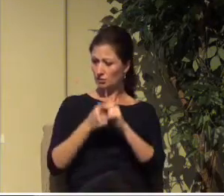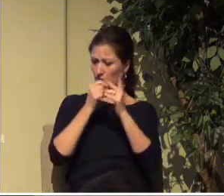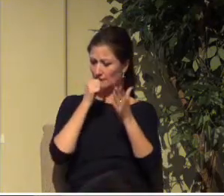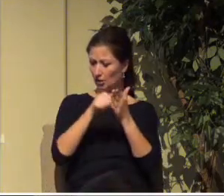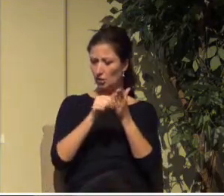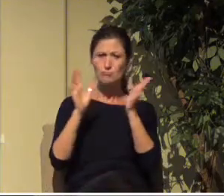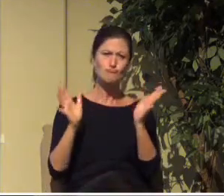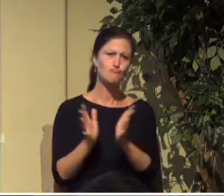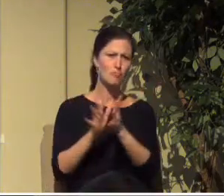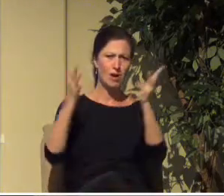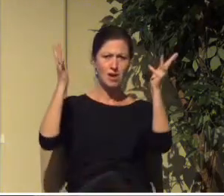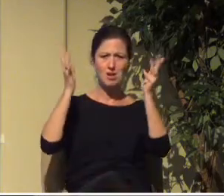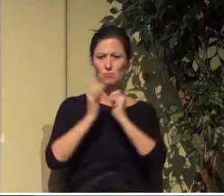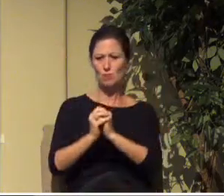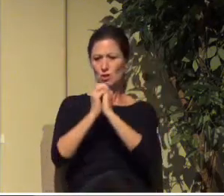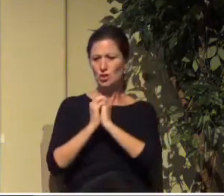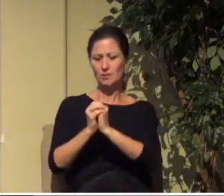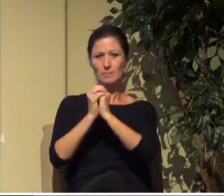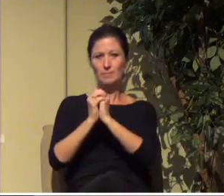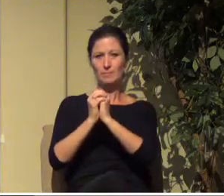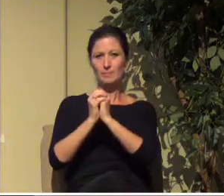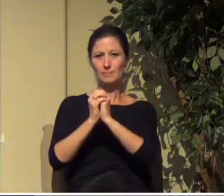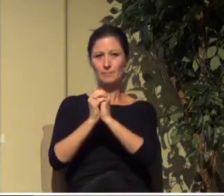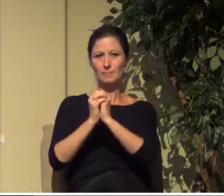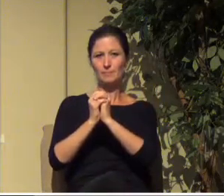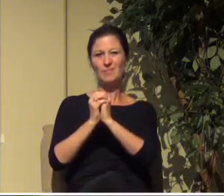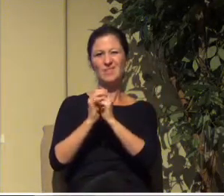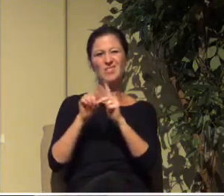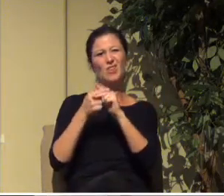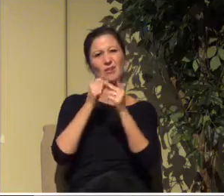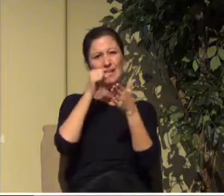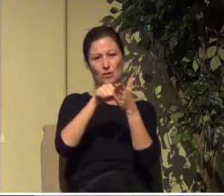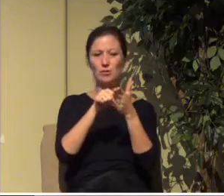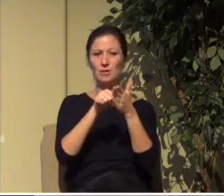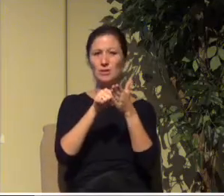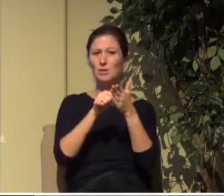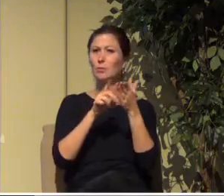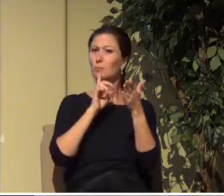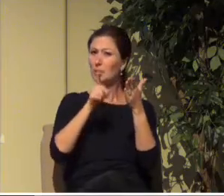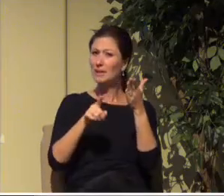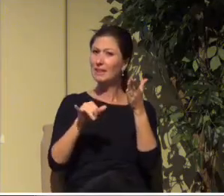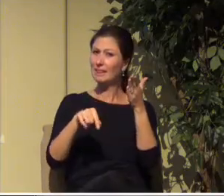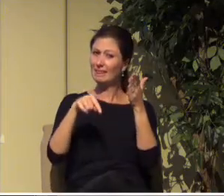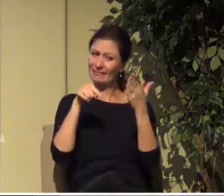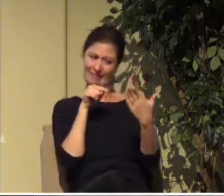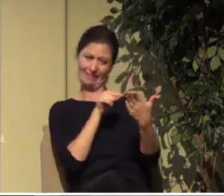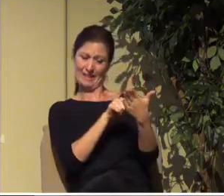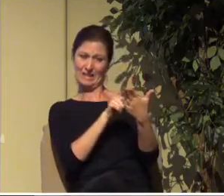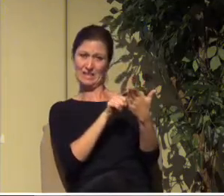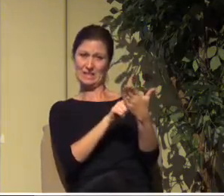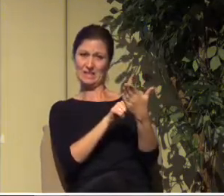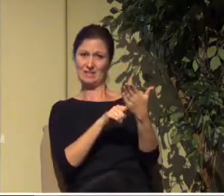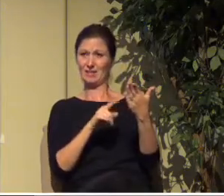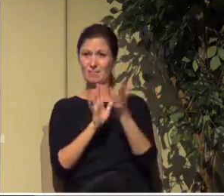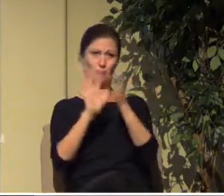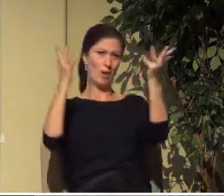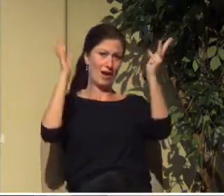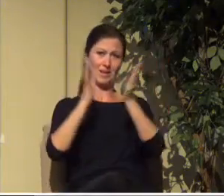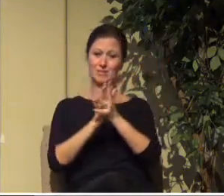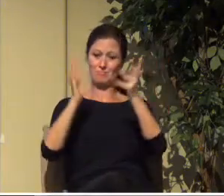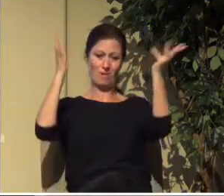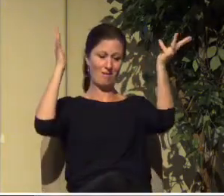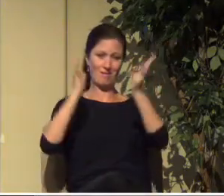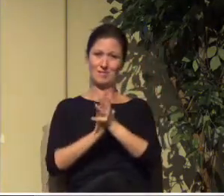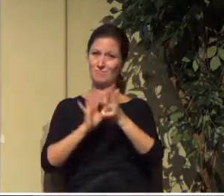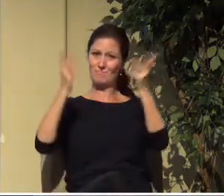most praise-minded or praise-focused start to any of his letters. By far. The first 14 verses are all praise, praise, praise.